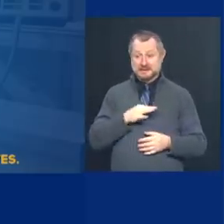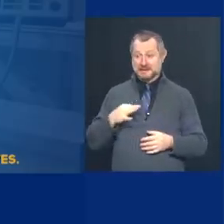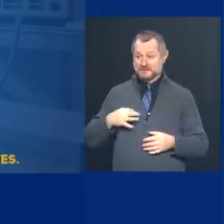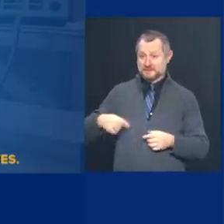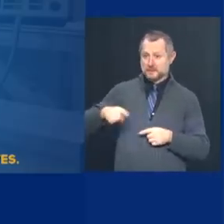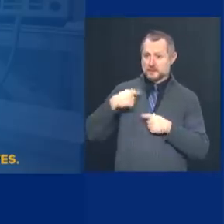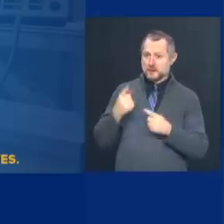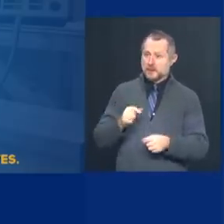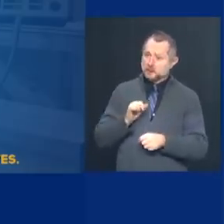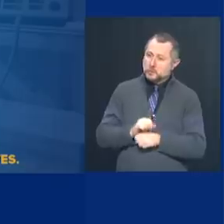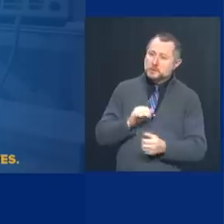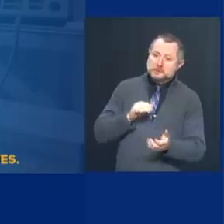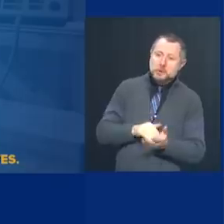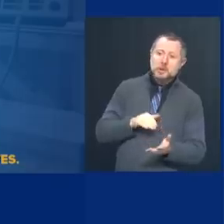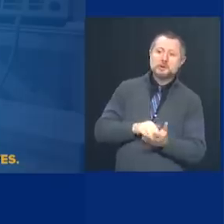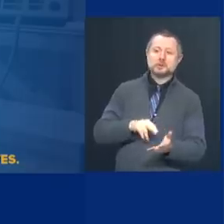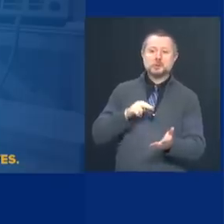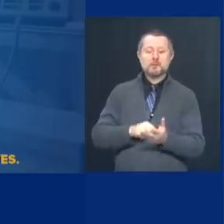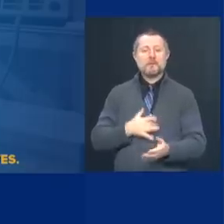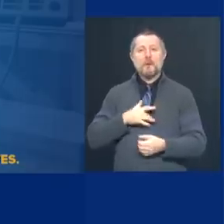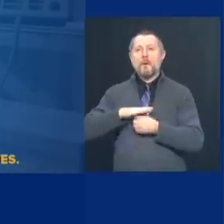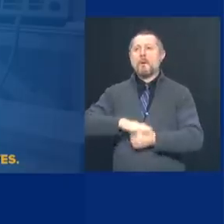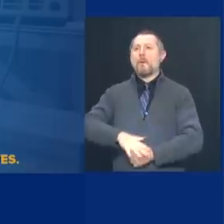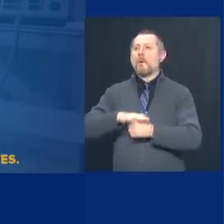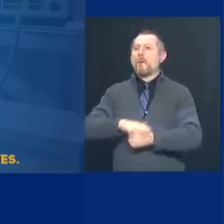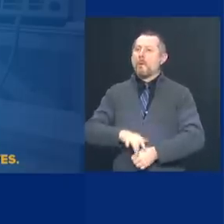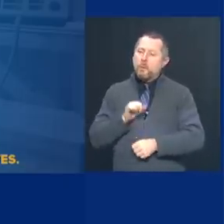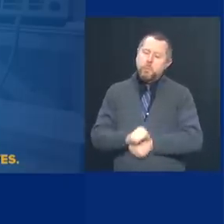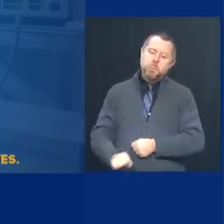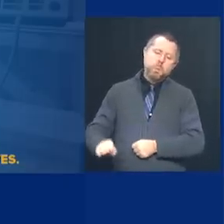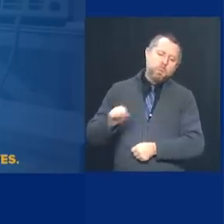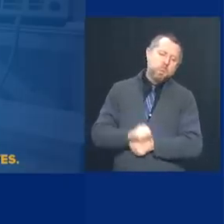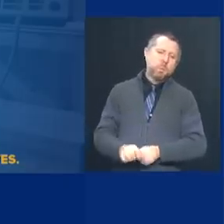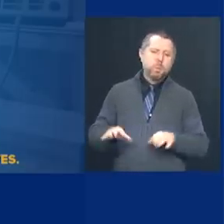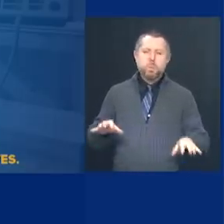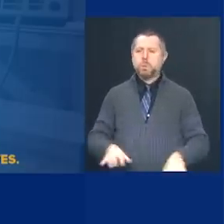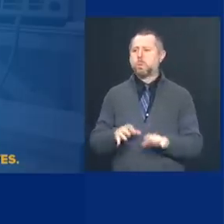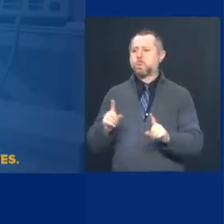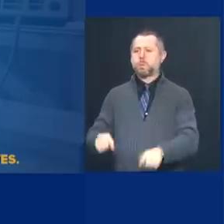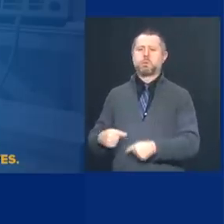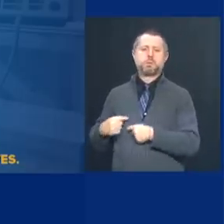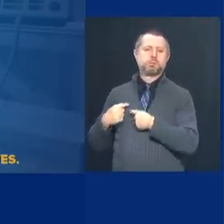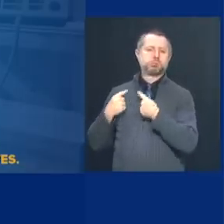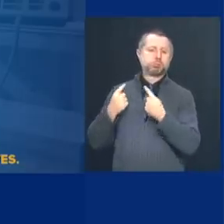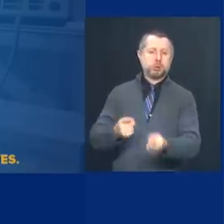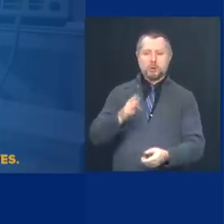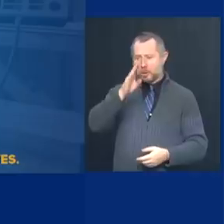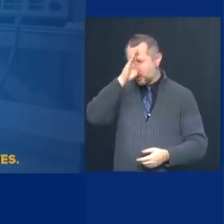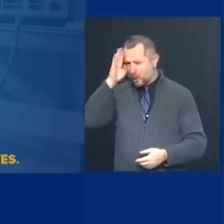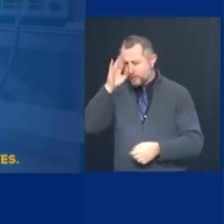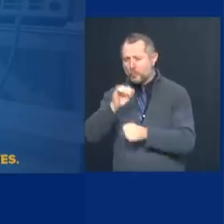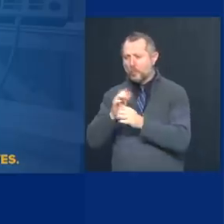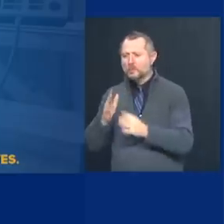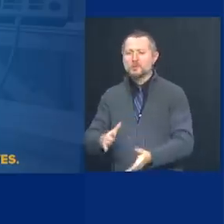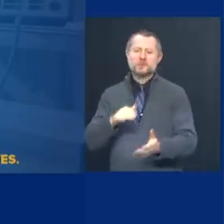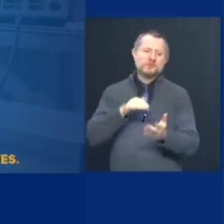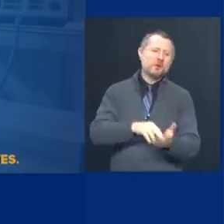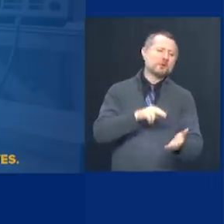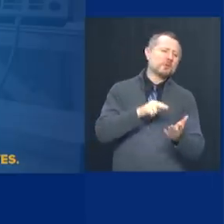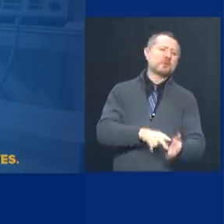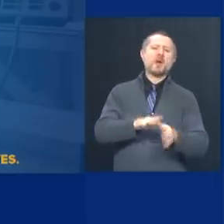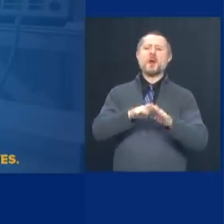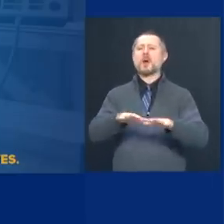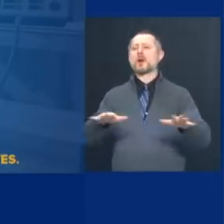right? They had, you want to talk about a long year. Nurses, doctors, hospital workers, 1199. They had the longest